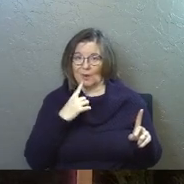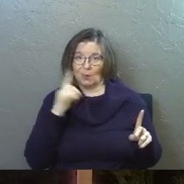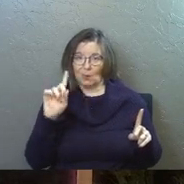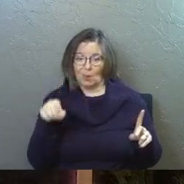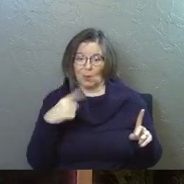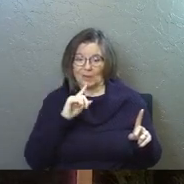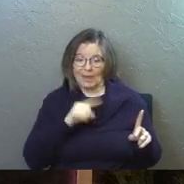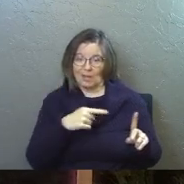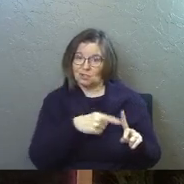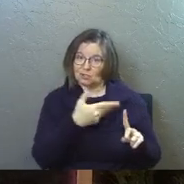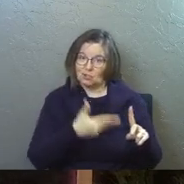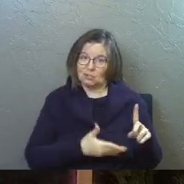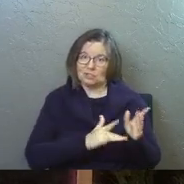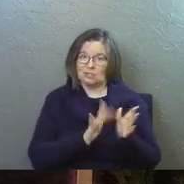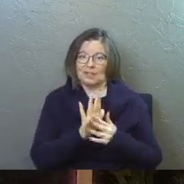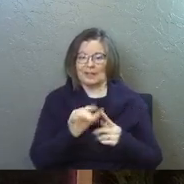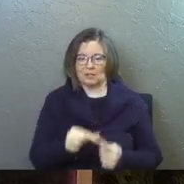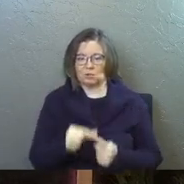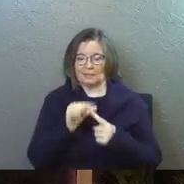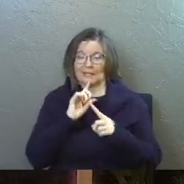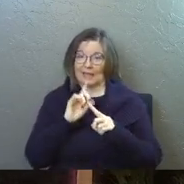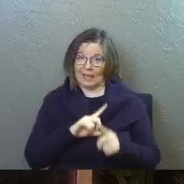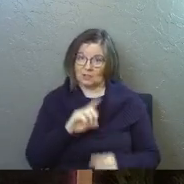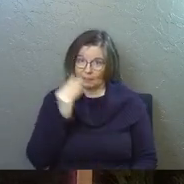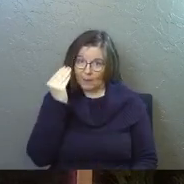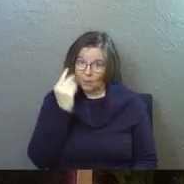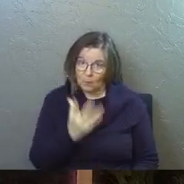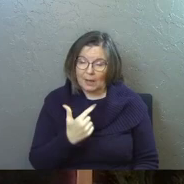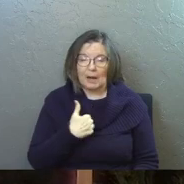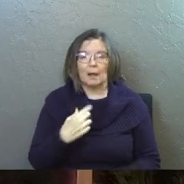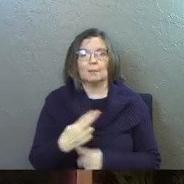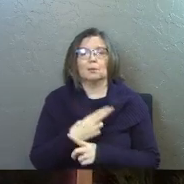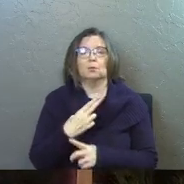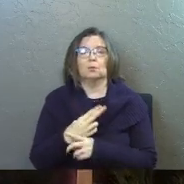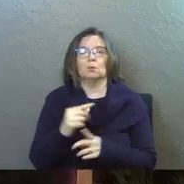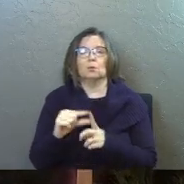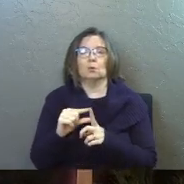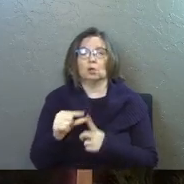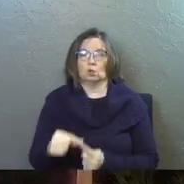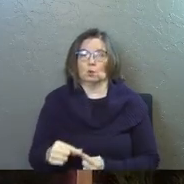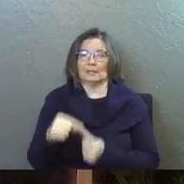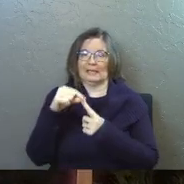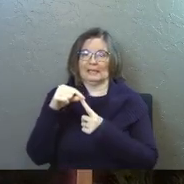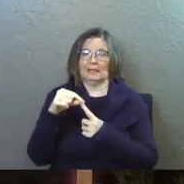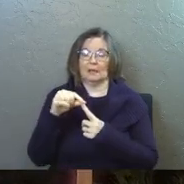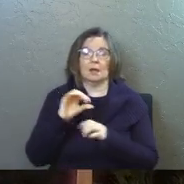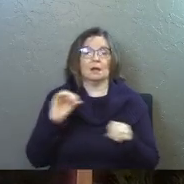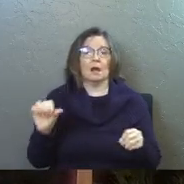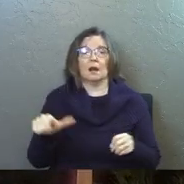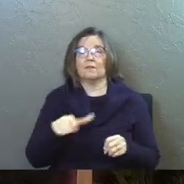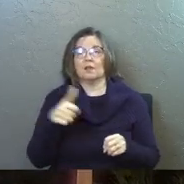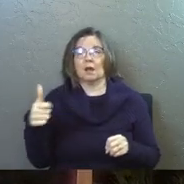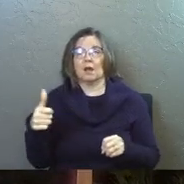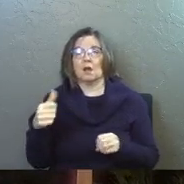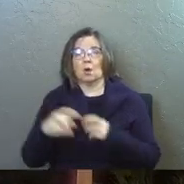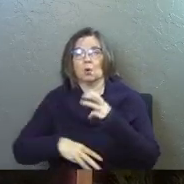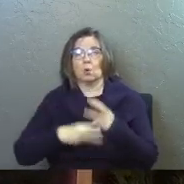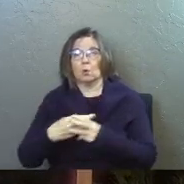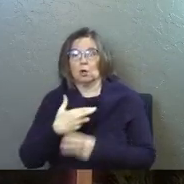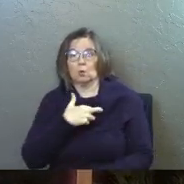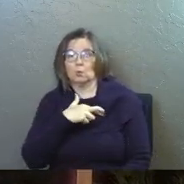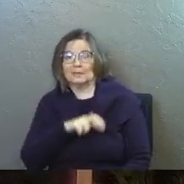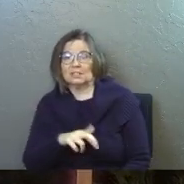only answer is Jesus. And this is a unique answer, by the way. And I'm going to use the word unique. None of the other world